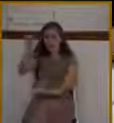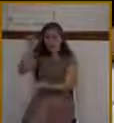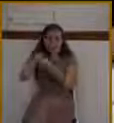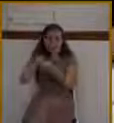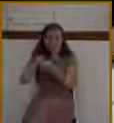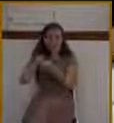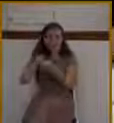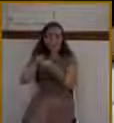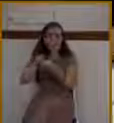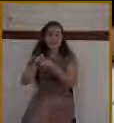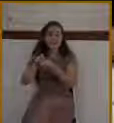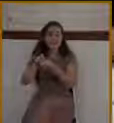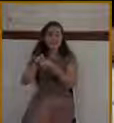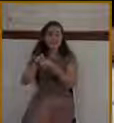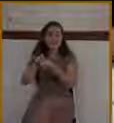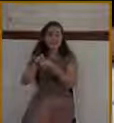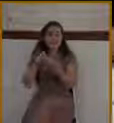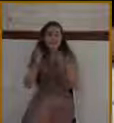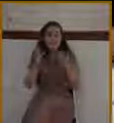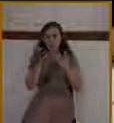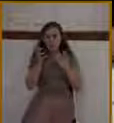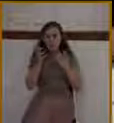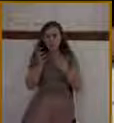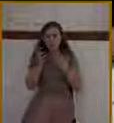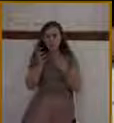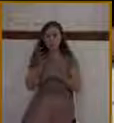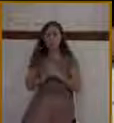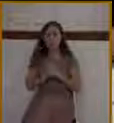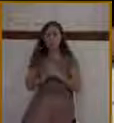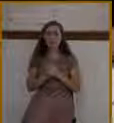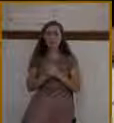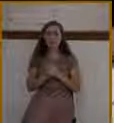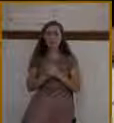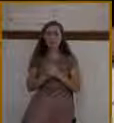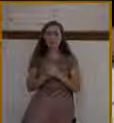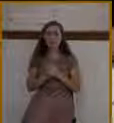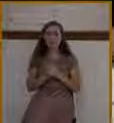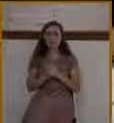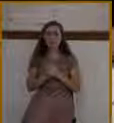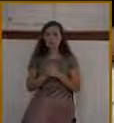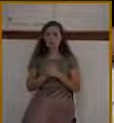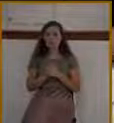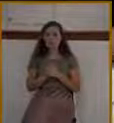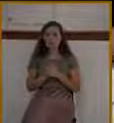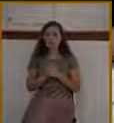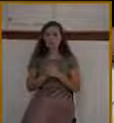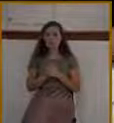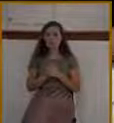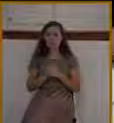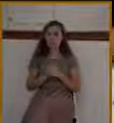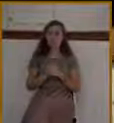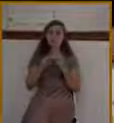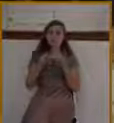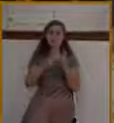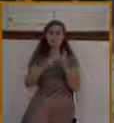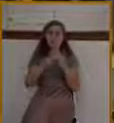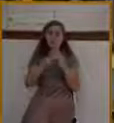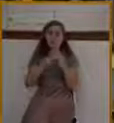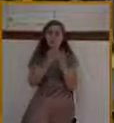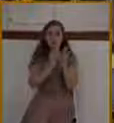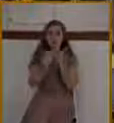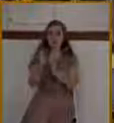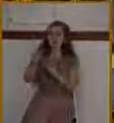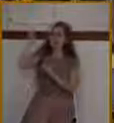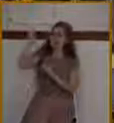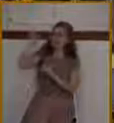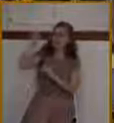is the route that Jesus went when He went back into the temple. He was the glory of God that